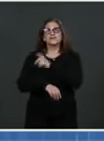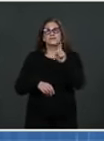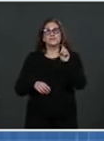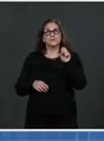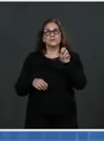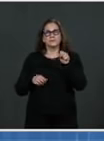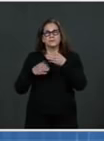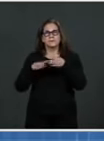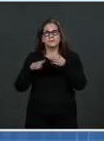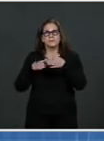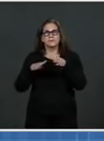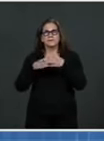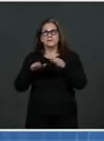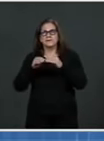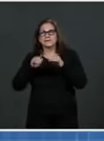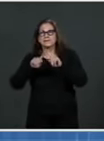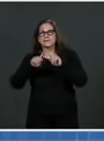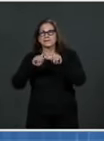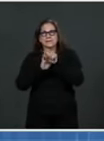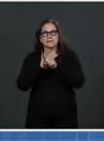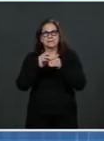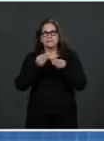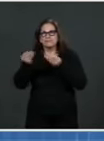Next, we'll go to Kaitlyn Collins with CNN.